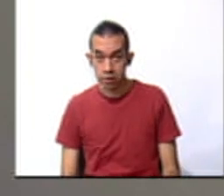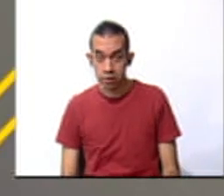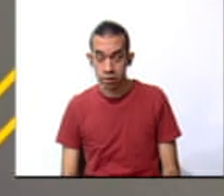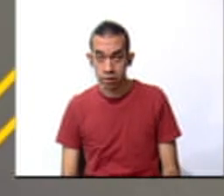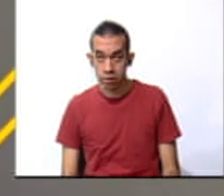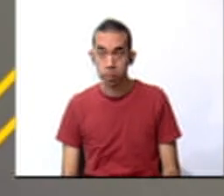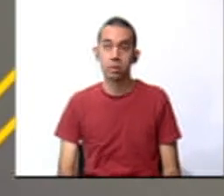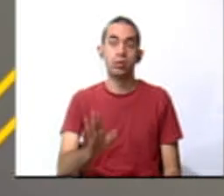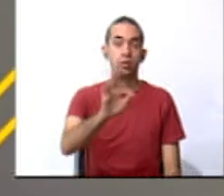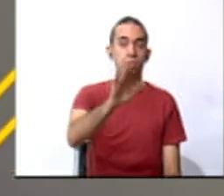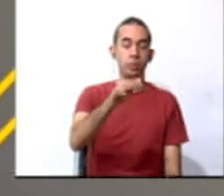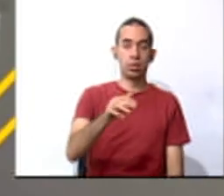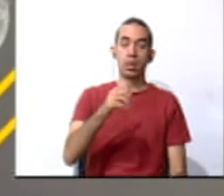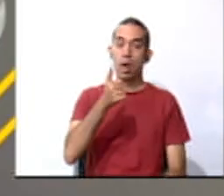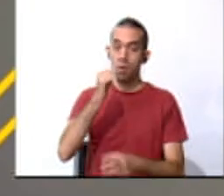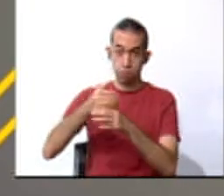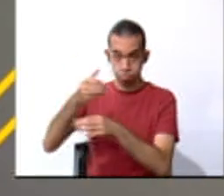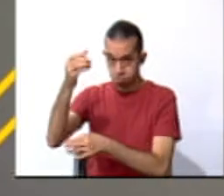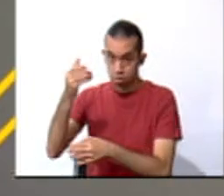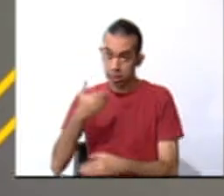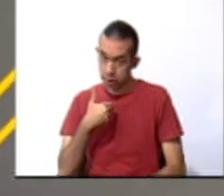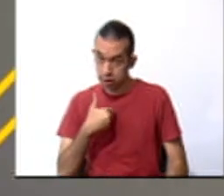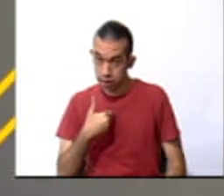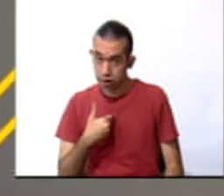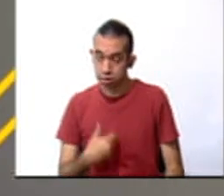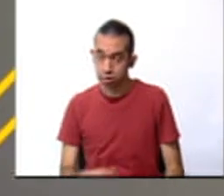Do you include the water? Of water?